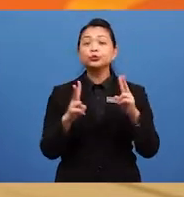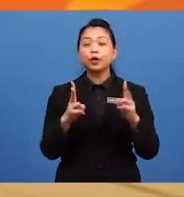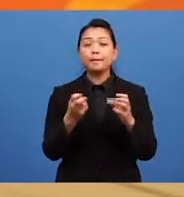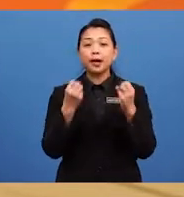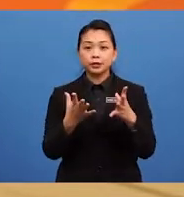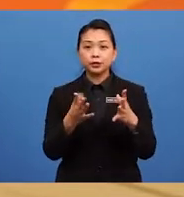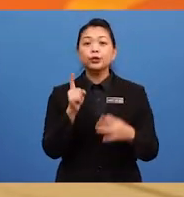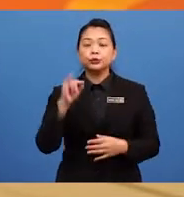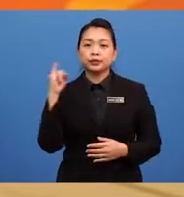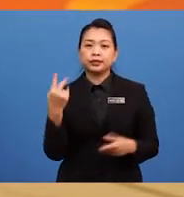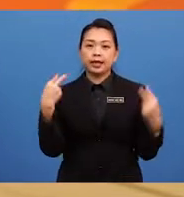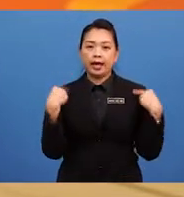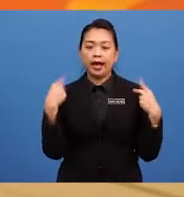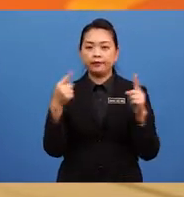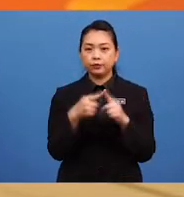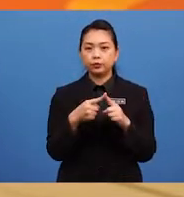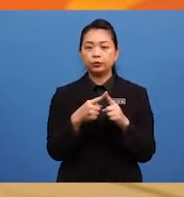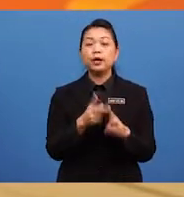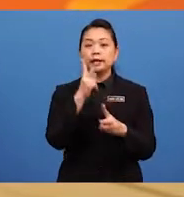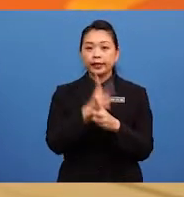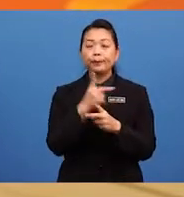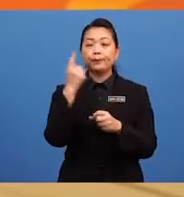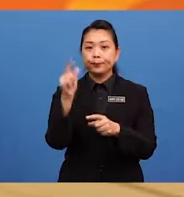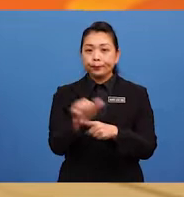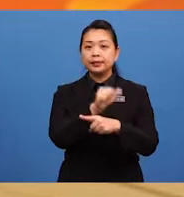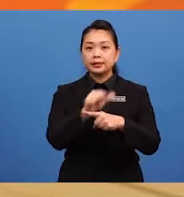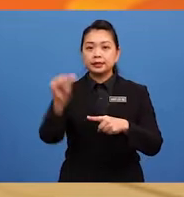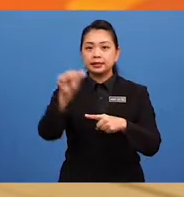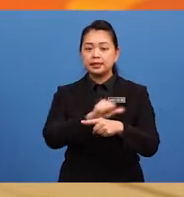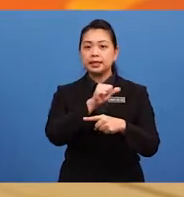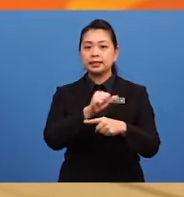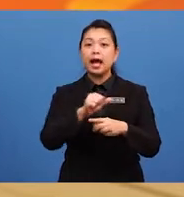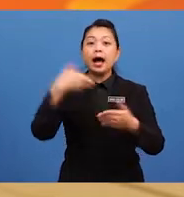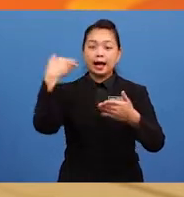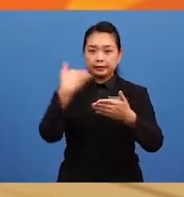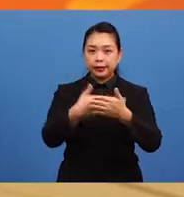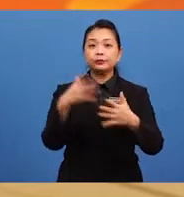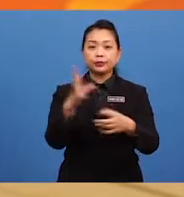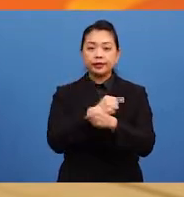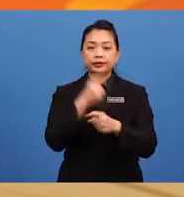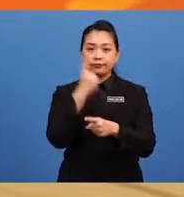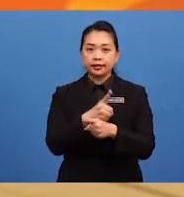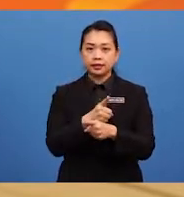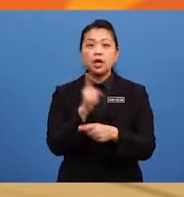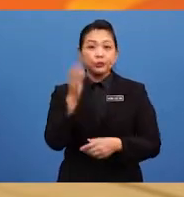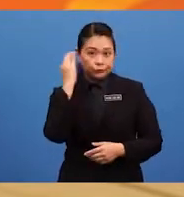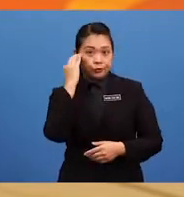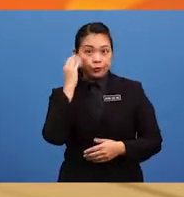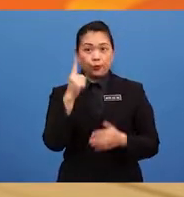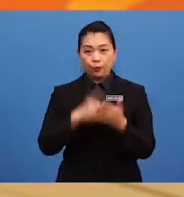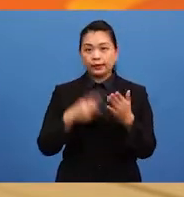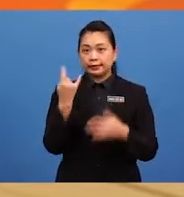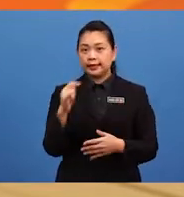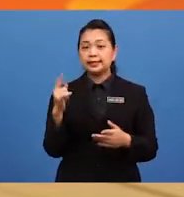You just have to keep on practicing it until you get it right. You know what they say,